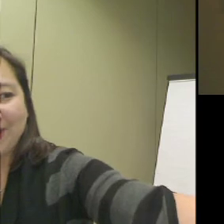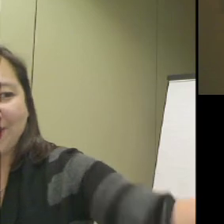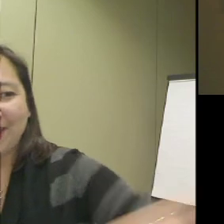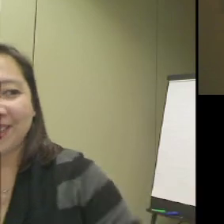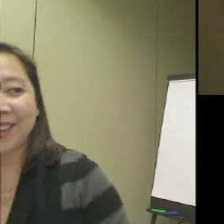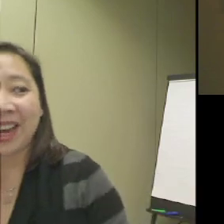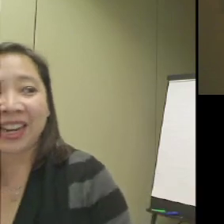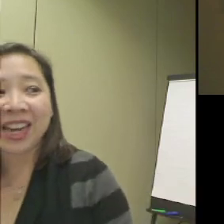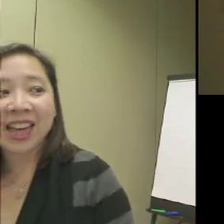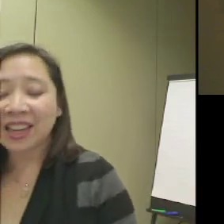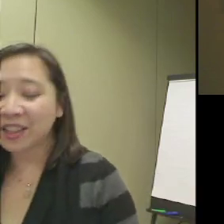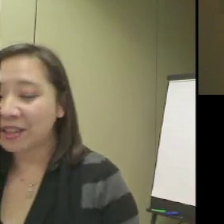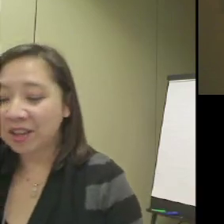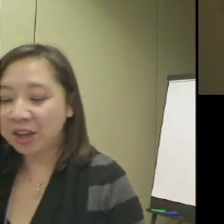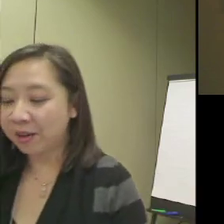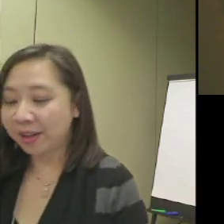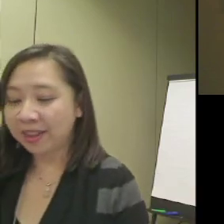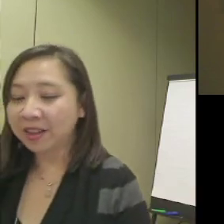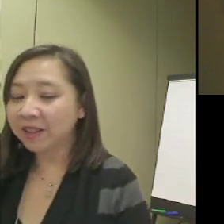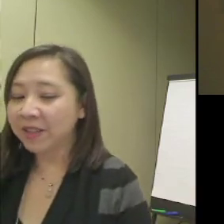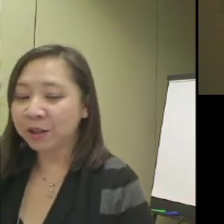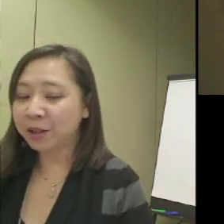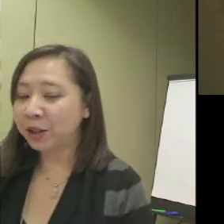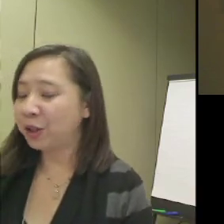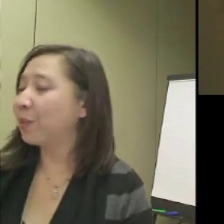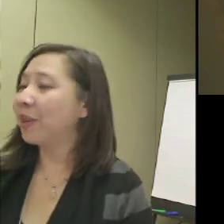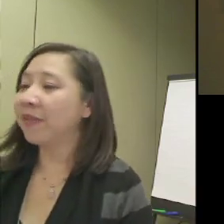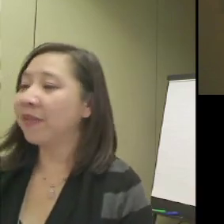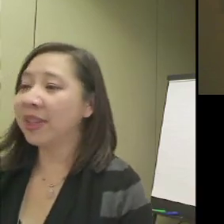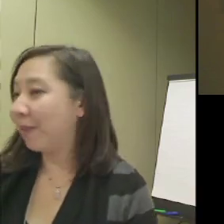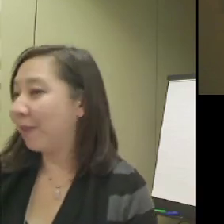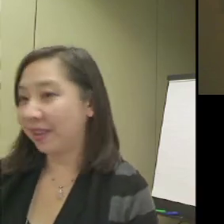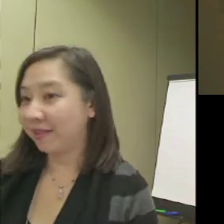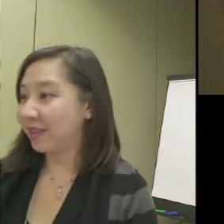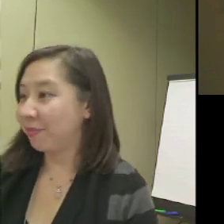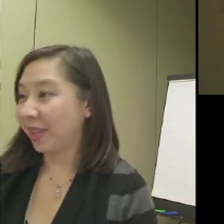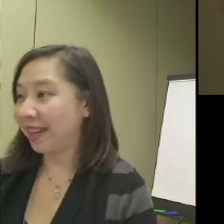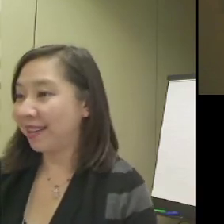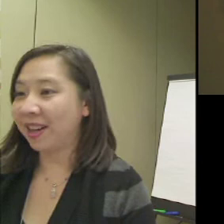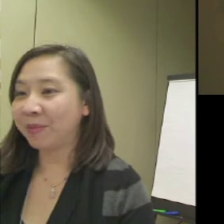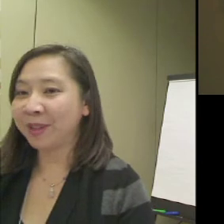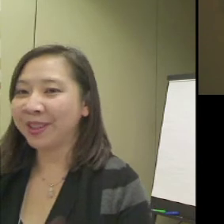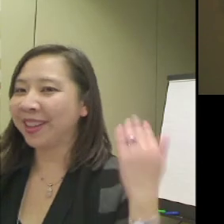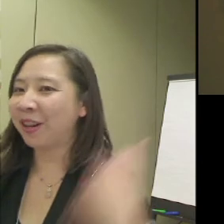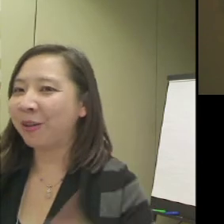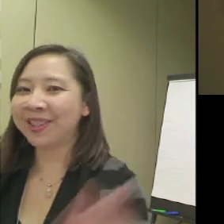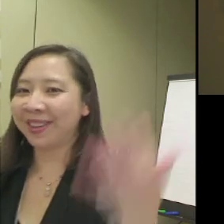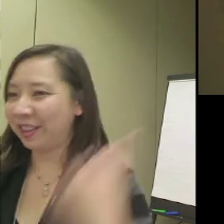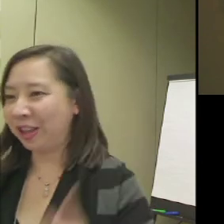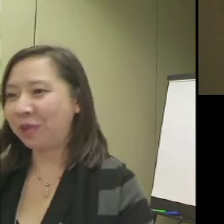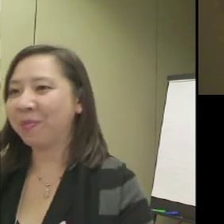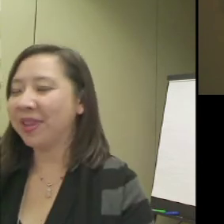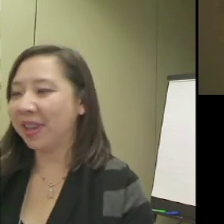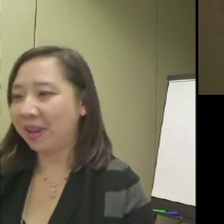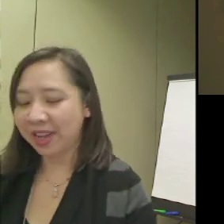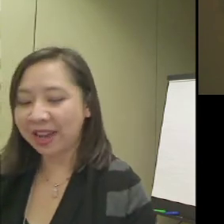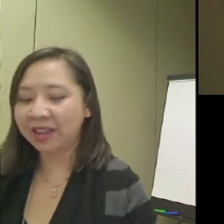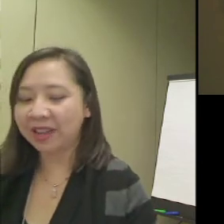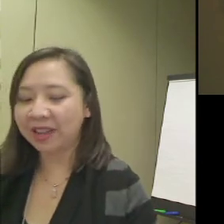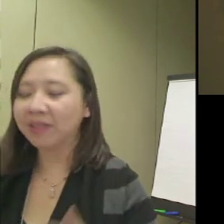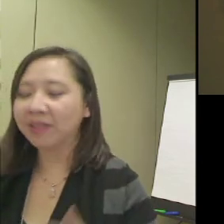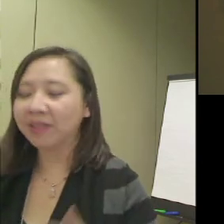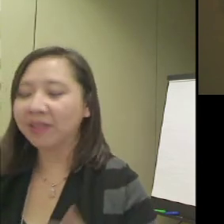you'll see the little buttons on the side. That's allowing the visitor to choose what video they want to play. So it's not always on a loop.